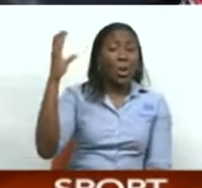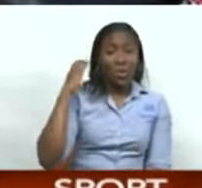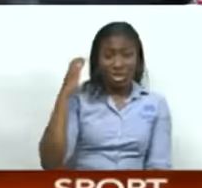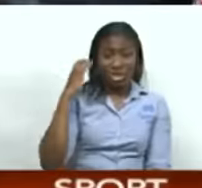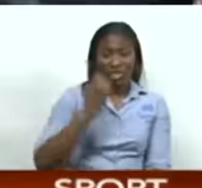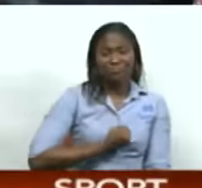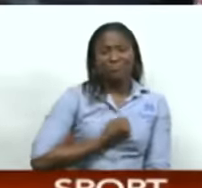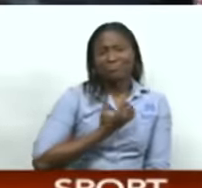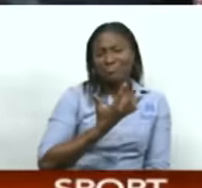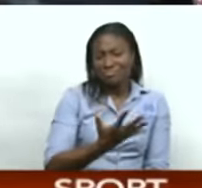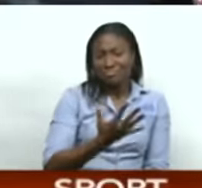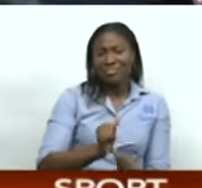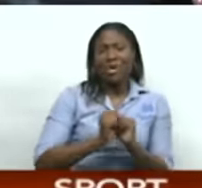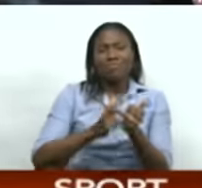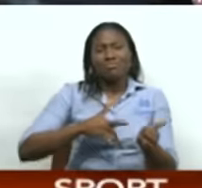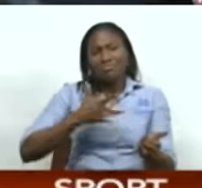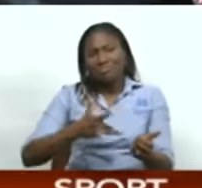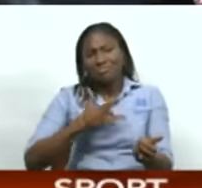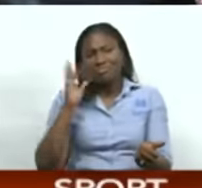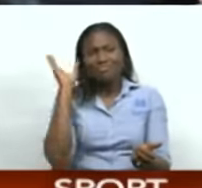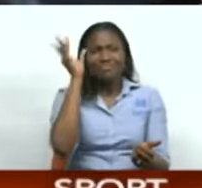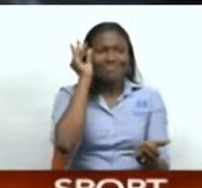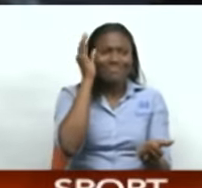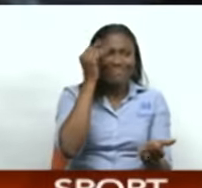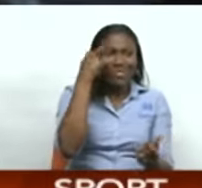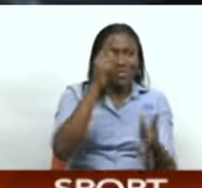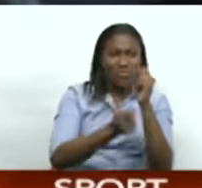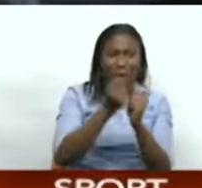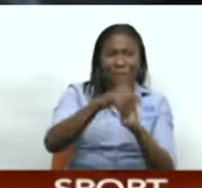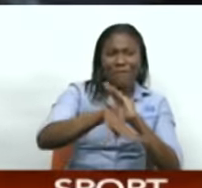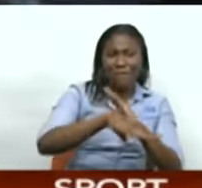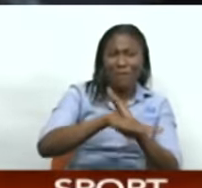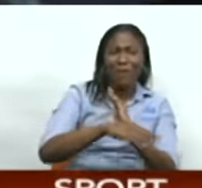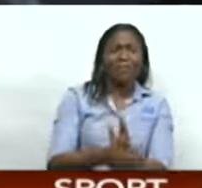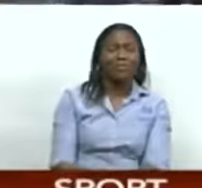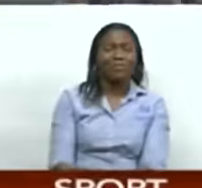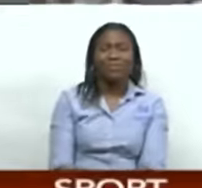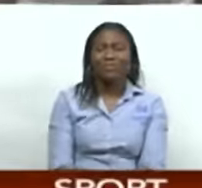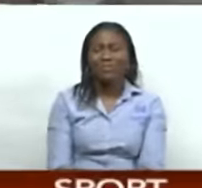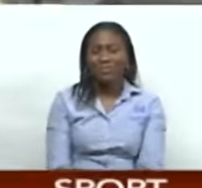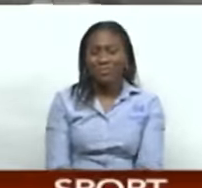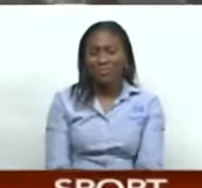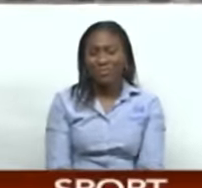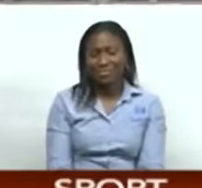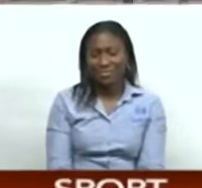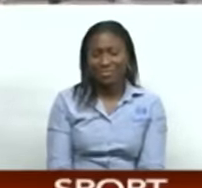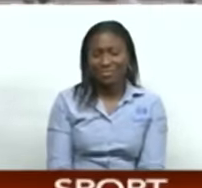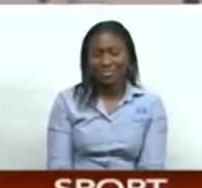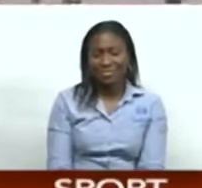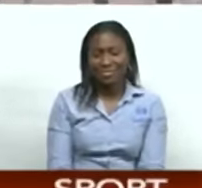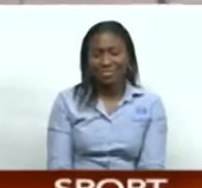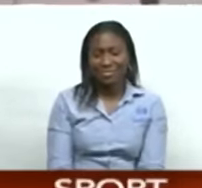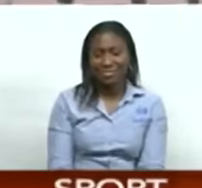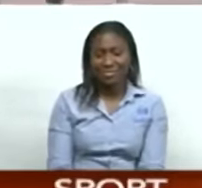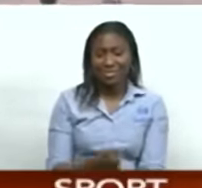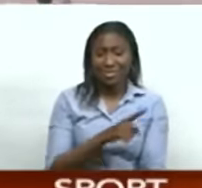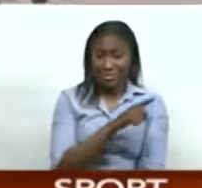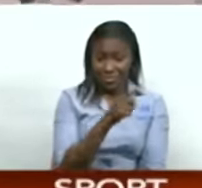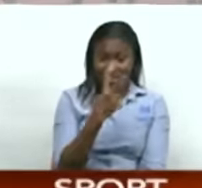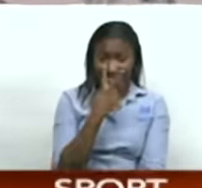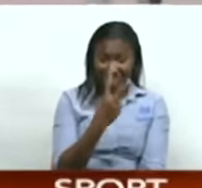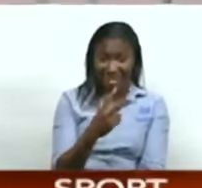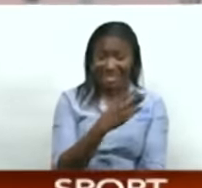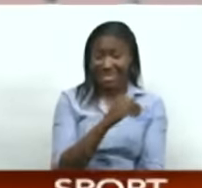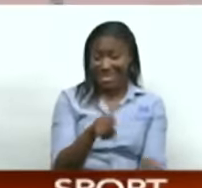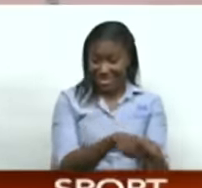to contextualize this moment in Trinidad and Tobago football with Jovan Ravello. We've all seen it, but Angus Eve was at pains to